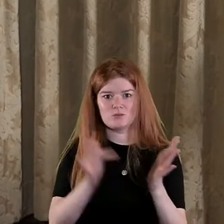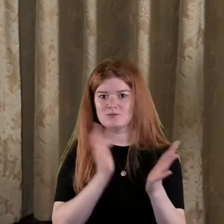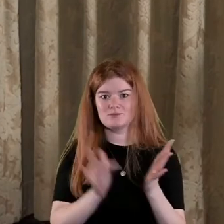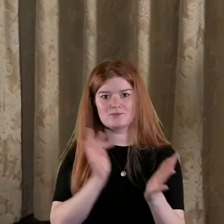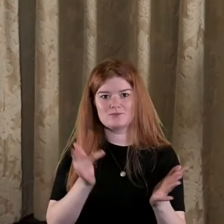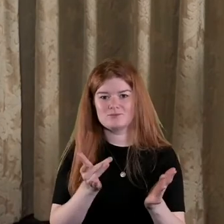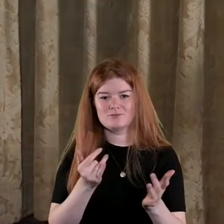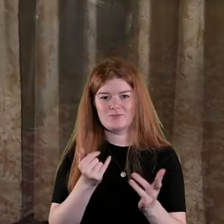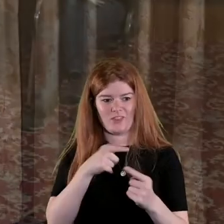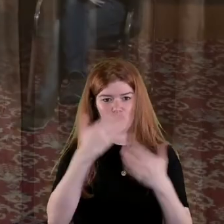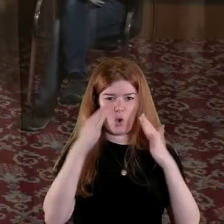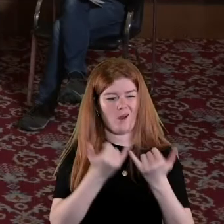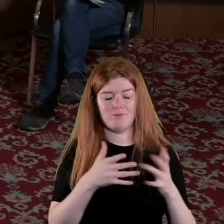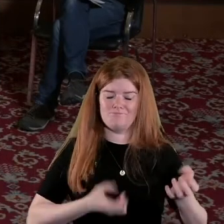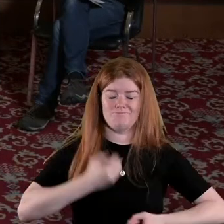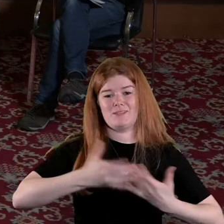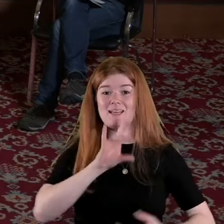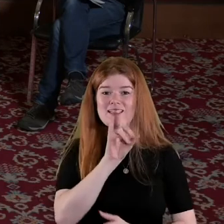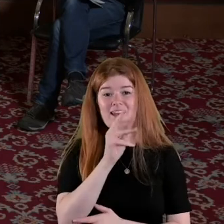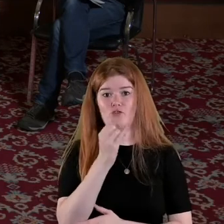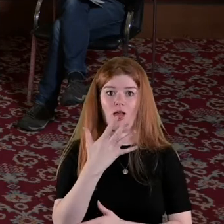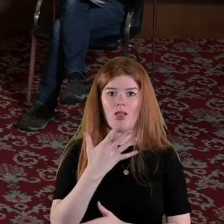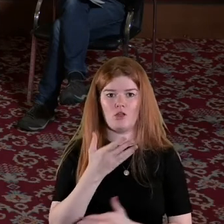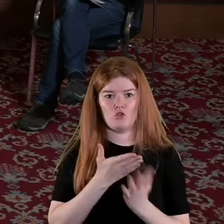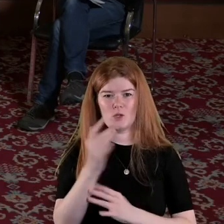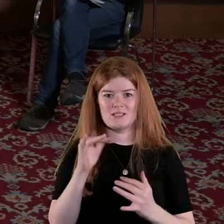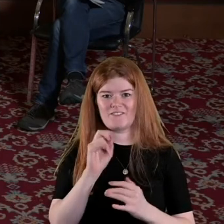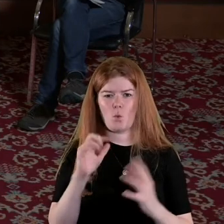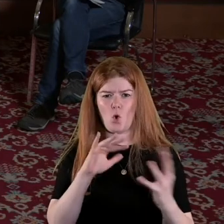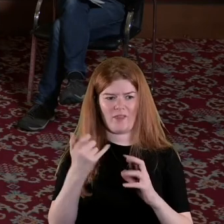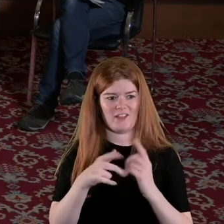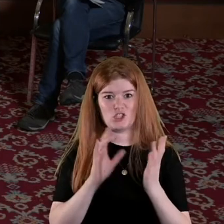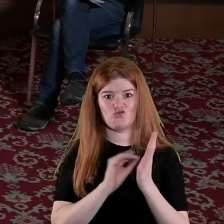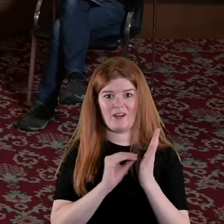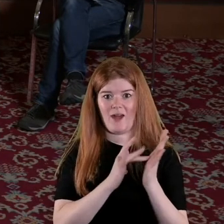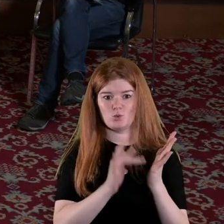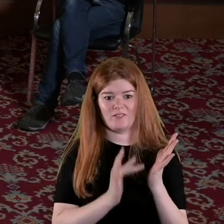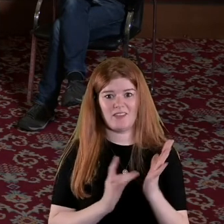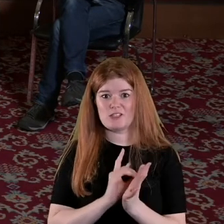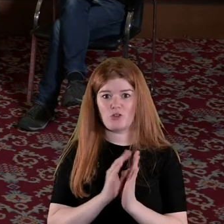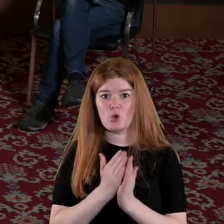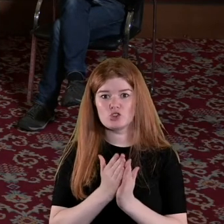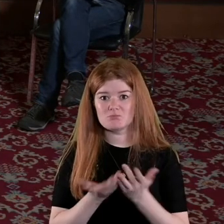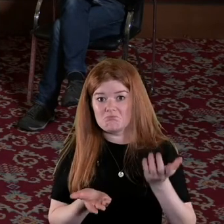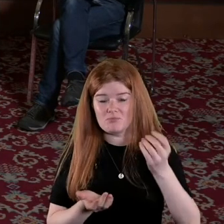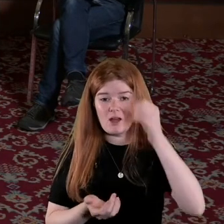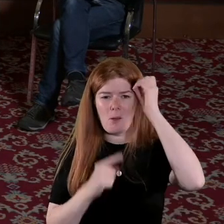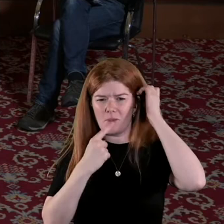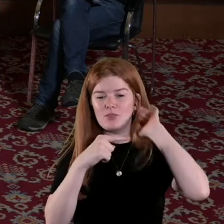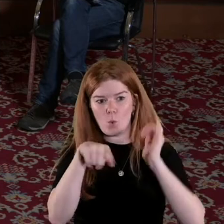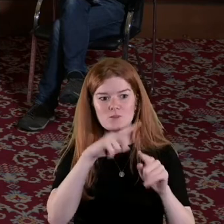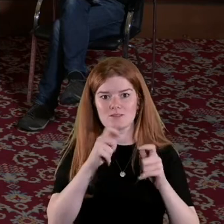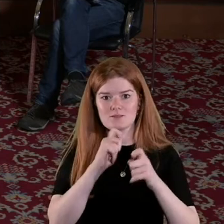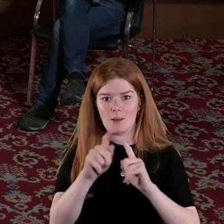they're depicted as hysterical during the civil war and then they're just kind of written out out of the histories subsequently but those kind of